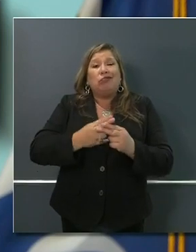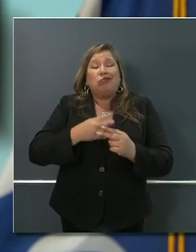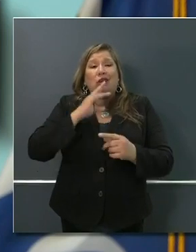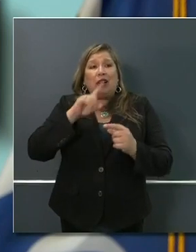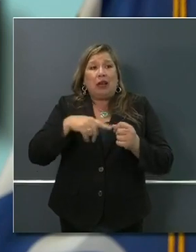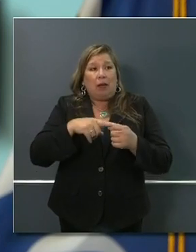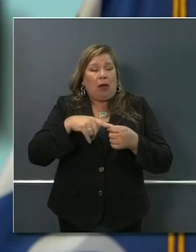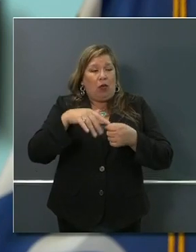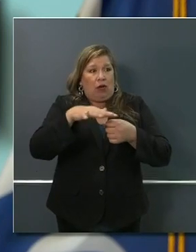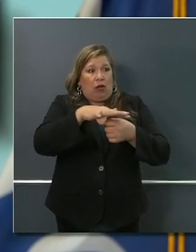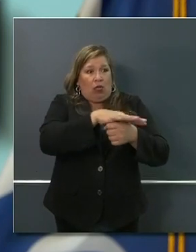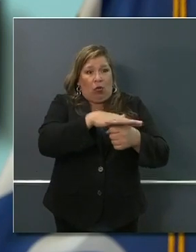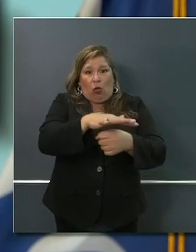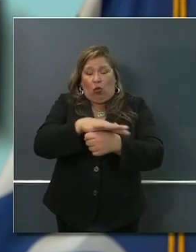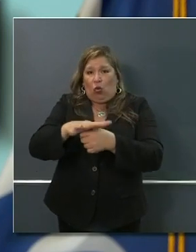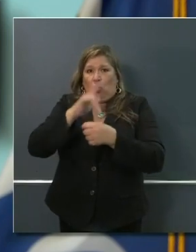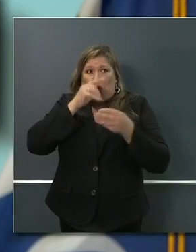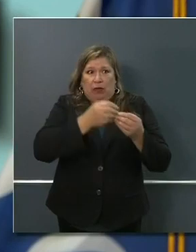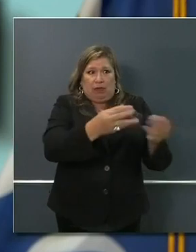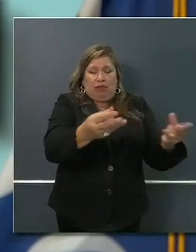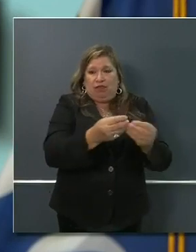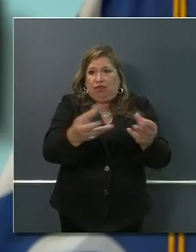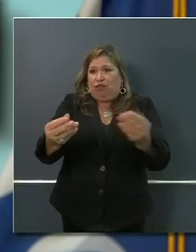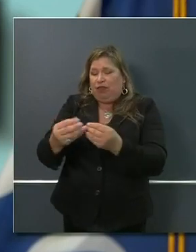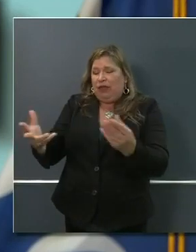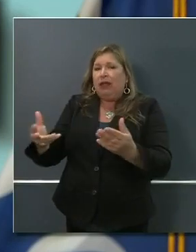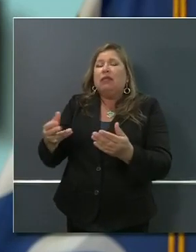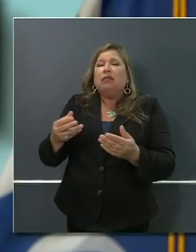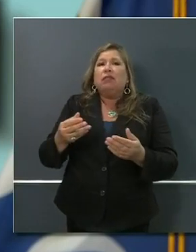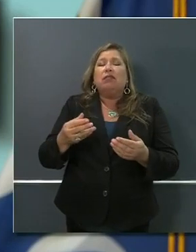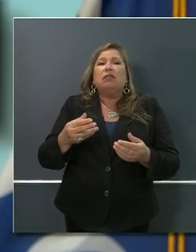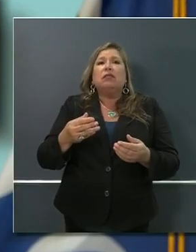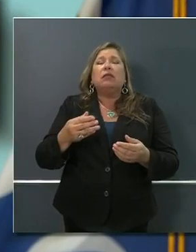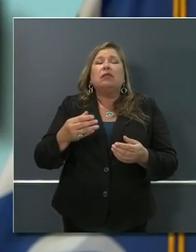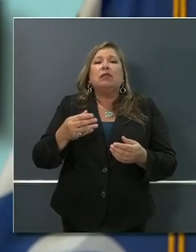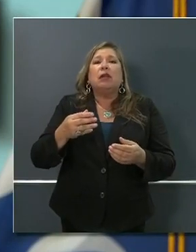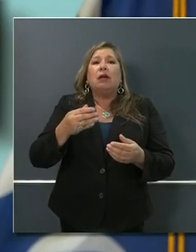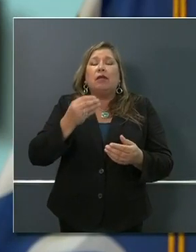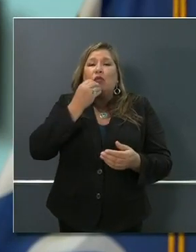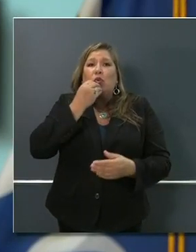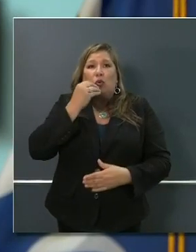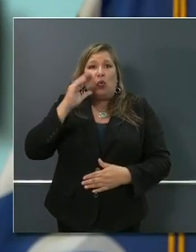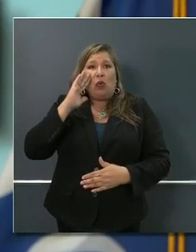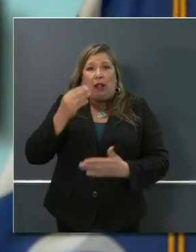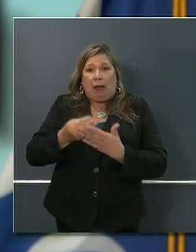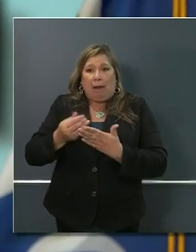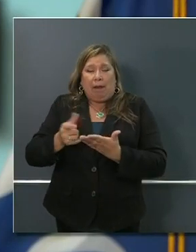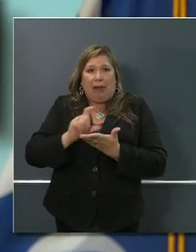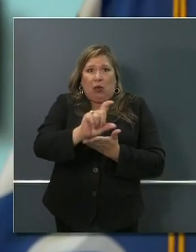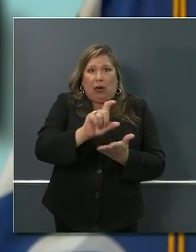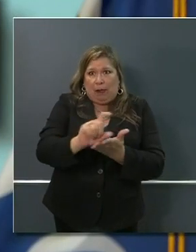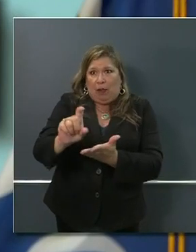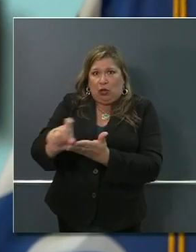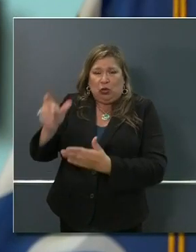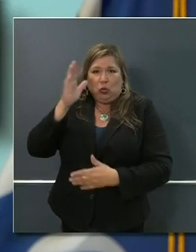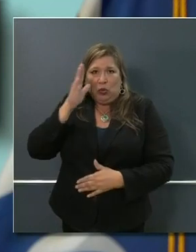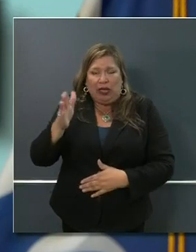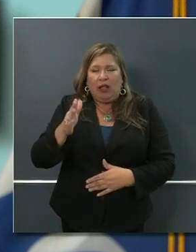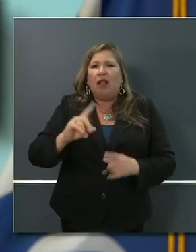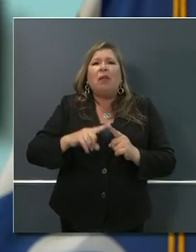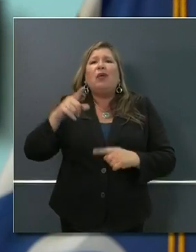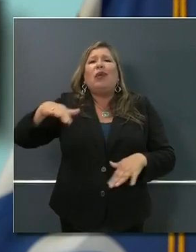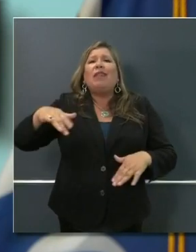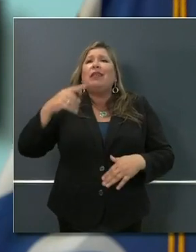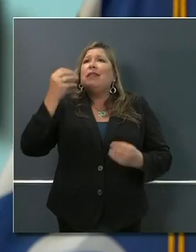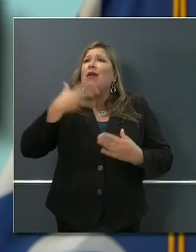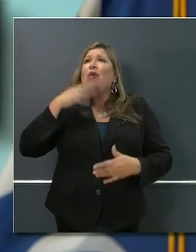of the costs, you haven't set a timeline for how quickly they'll be reimbursed, and that's a top concern for cities and counties which are looking at serious